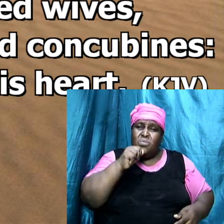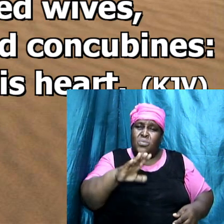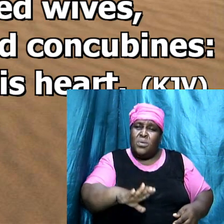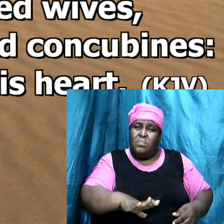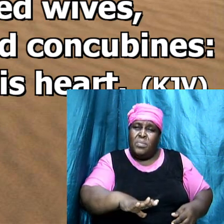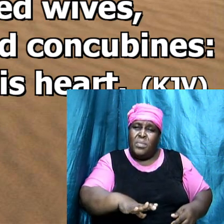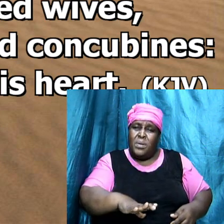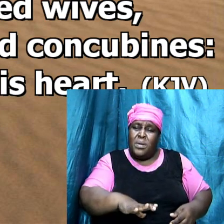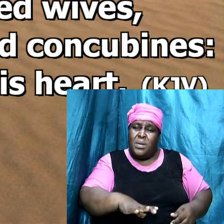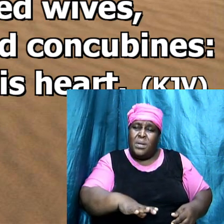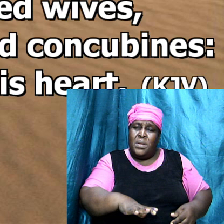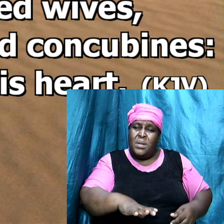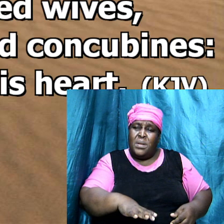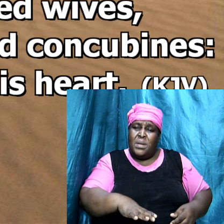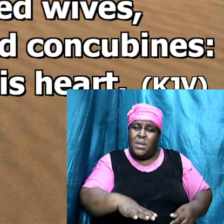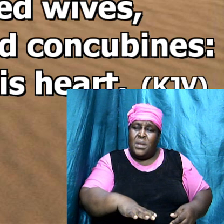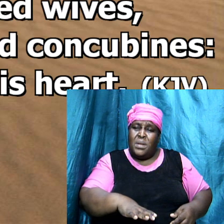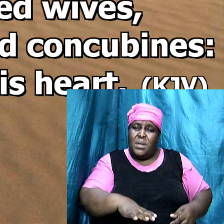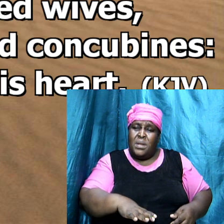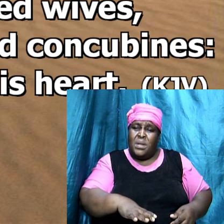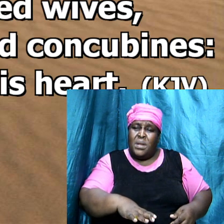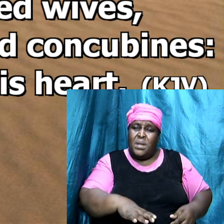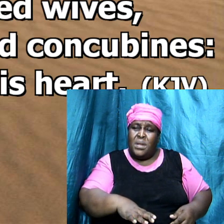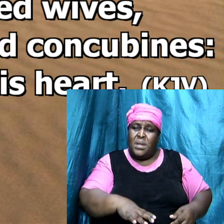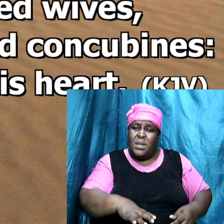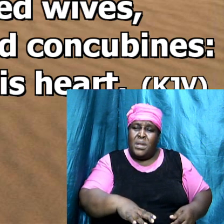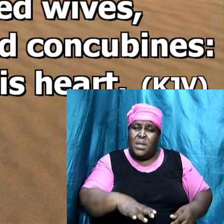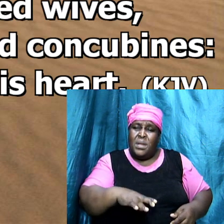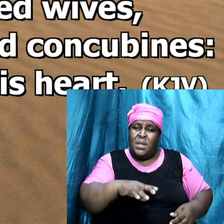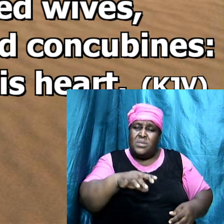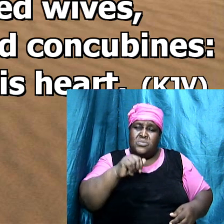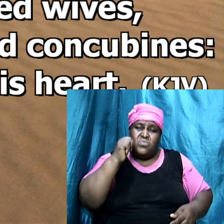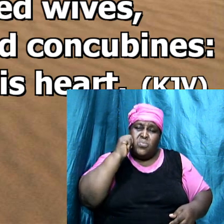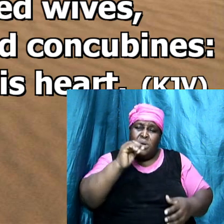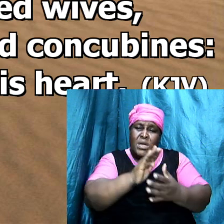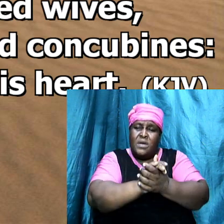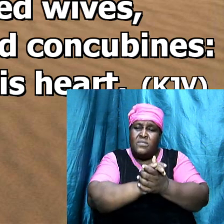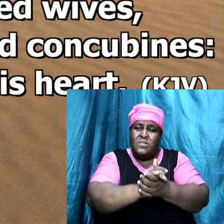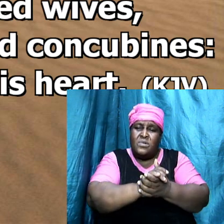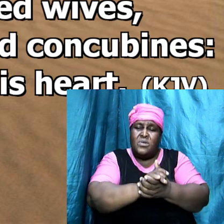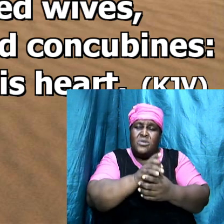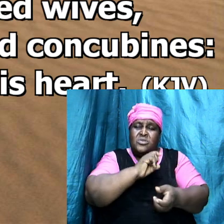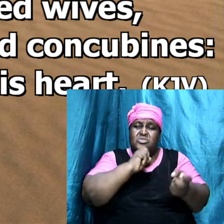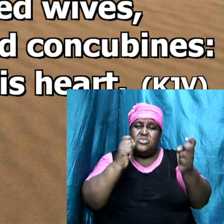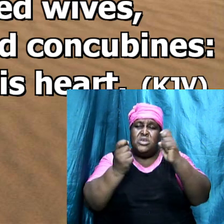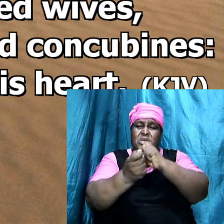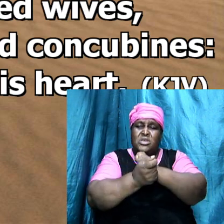his wife turned his heart away.